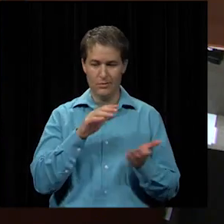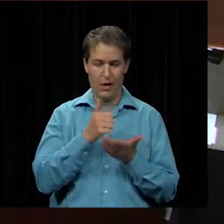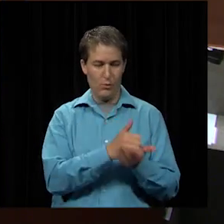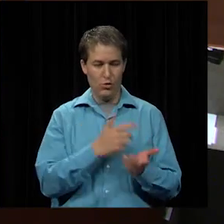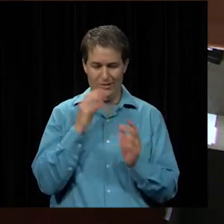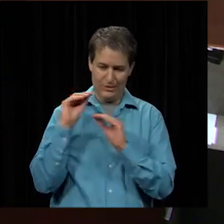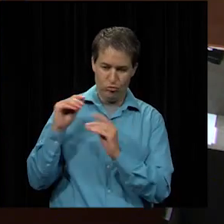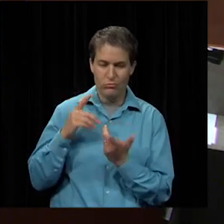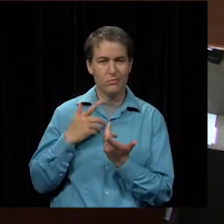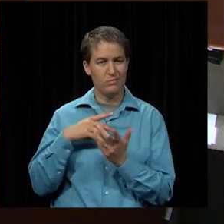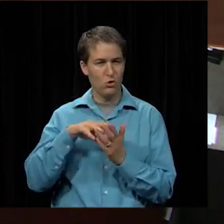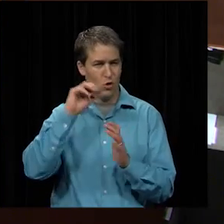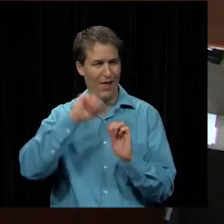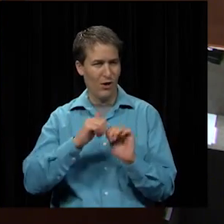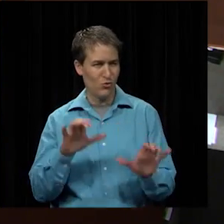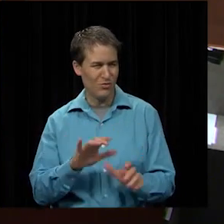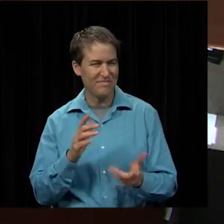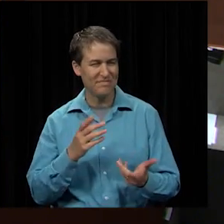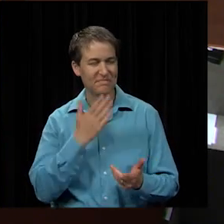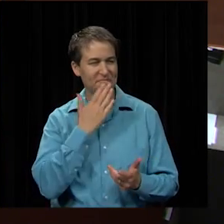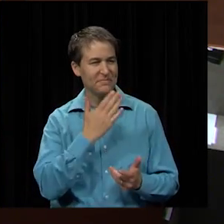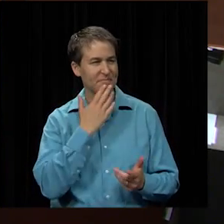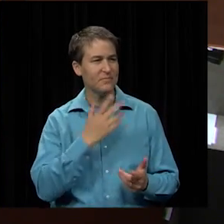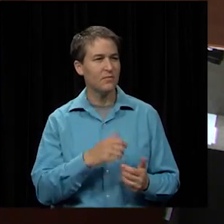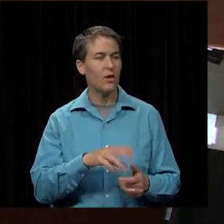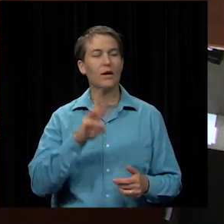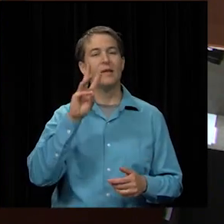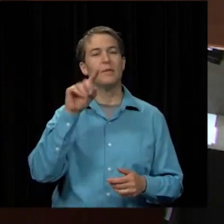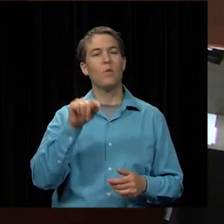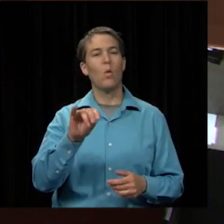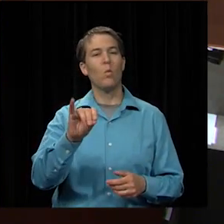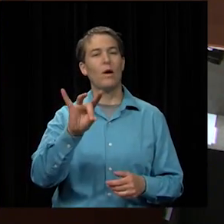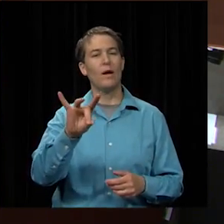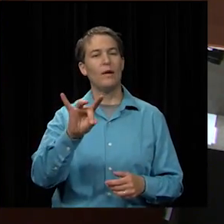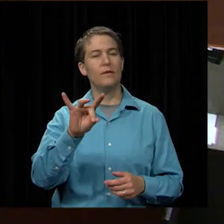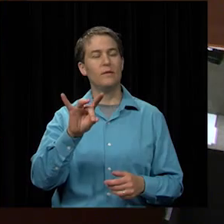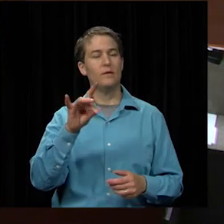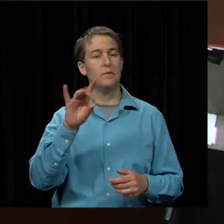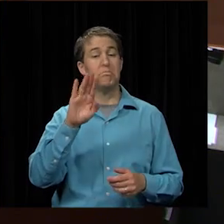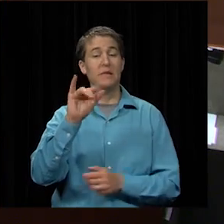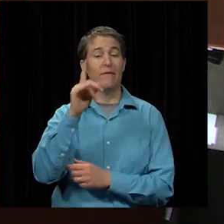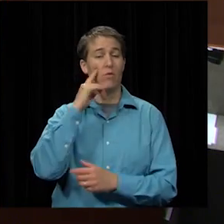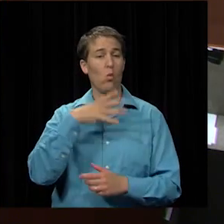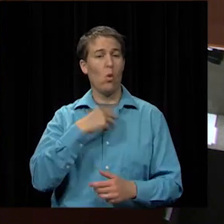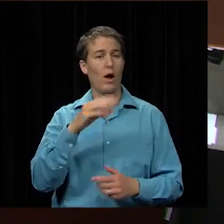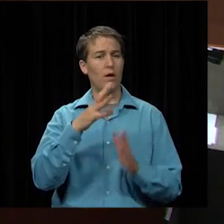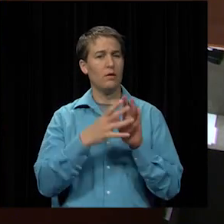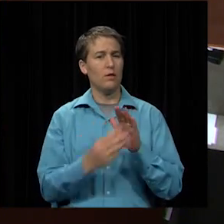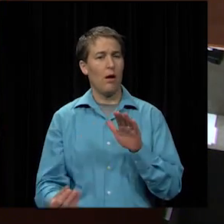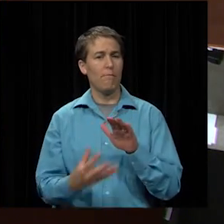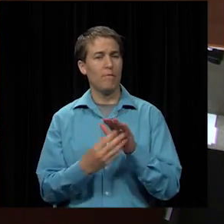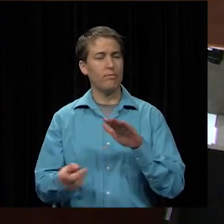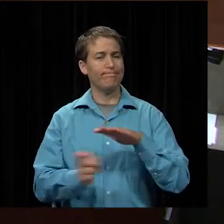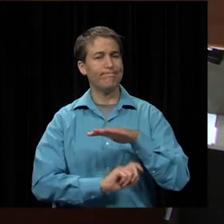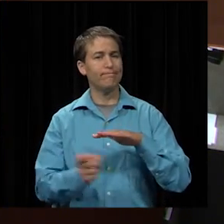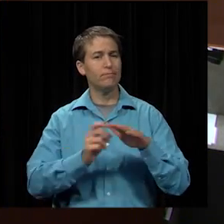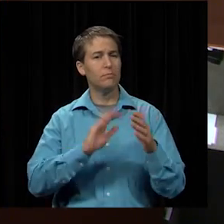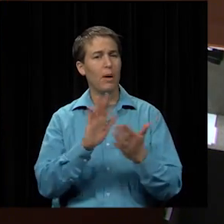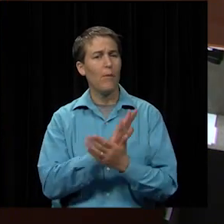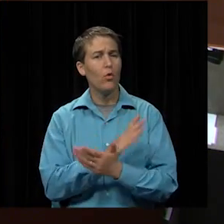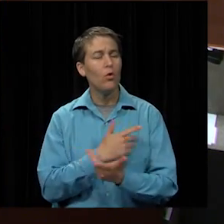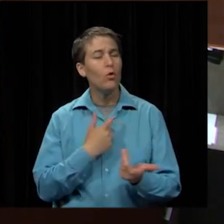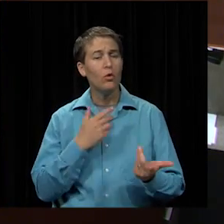have you okay 6.08 bid for white copy paper questions very just